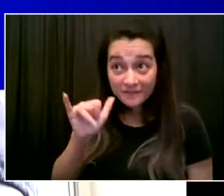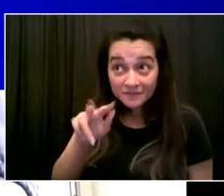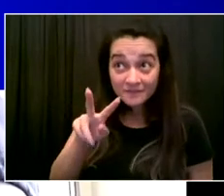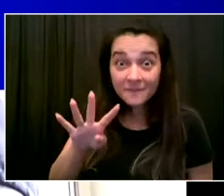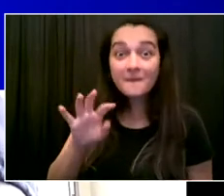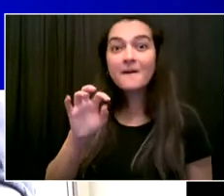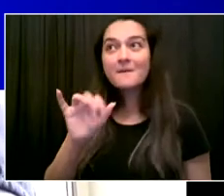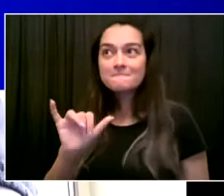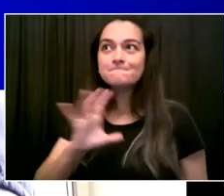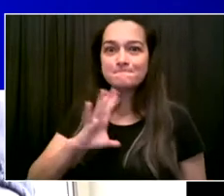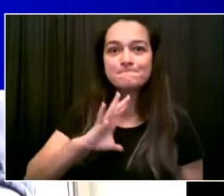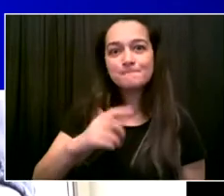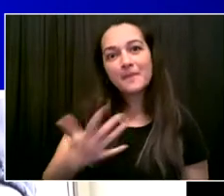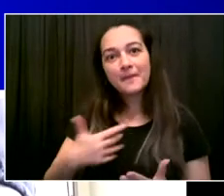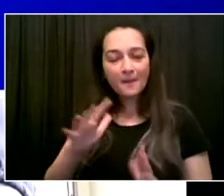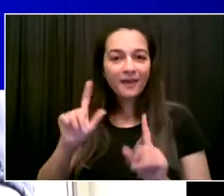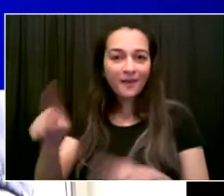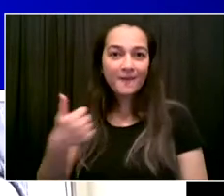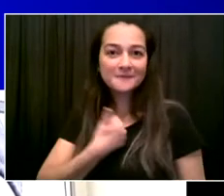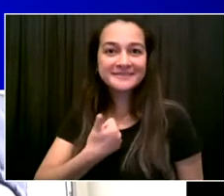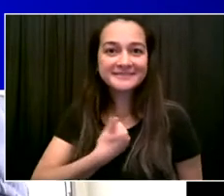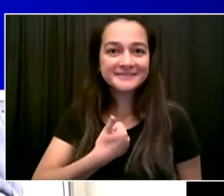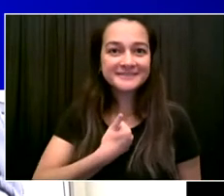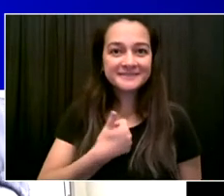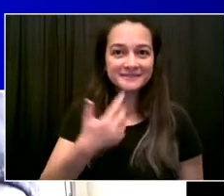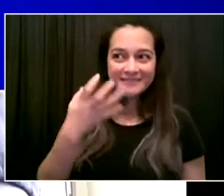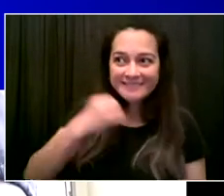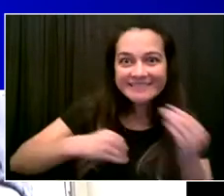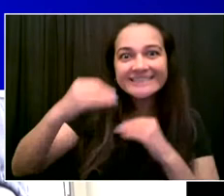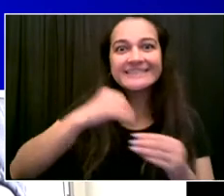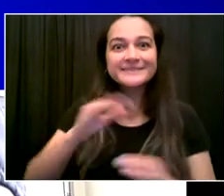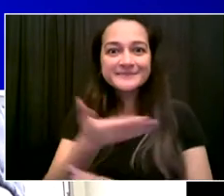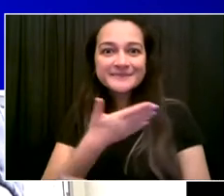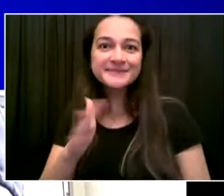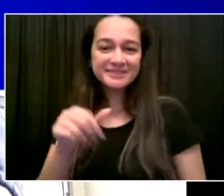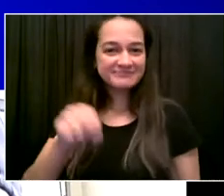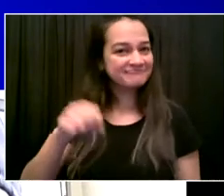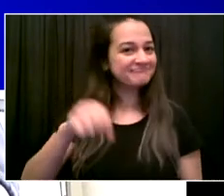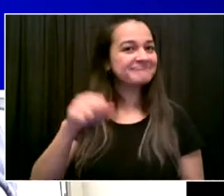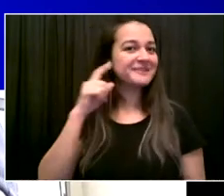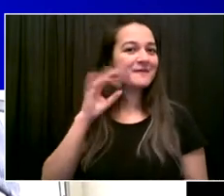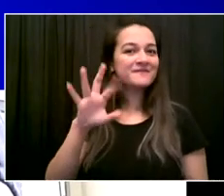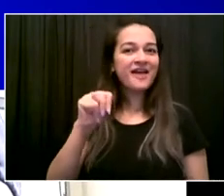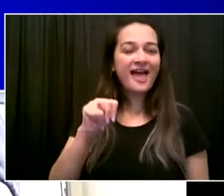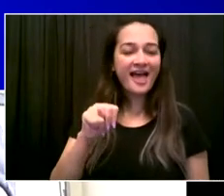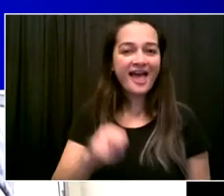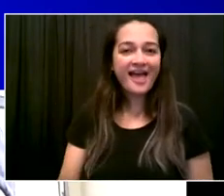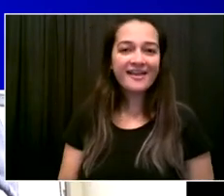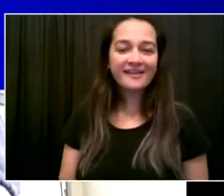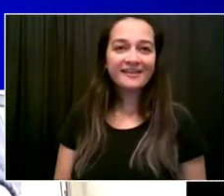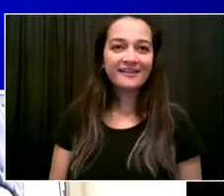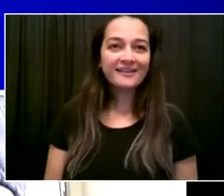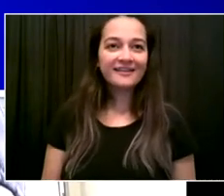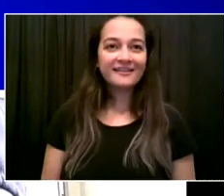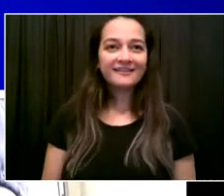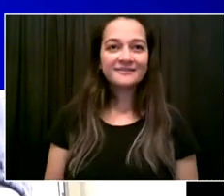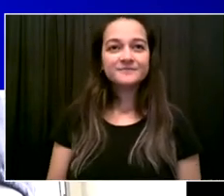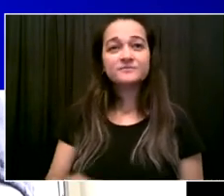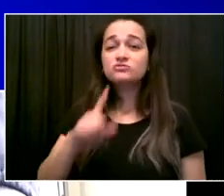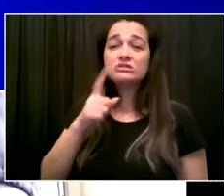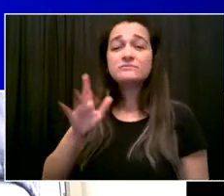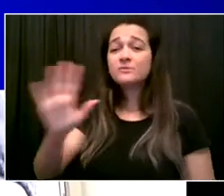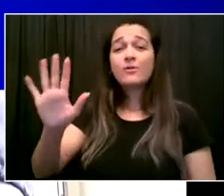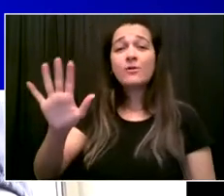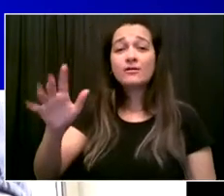Thank you for giving back. Thank you for bringing something joyous to East New York. People like you, leaders in the arts and culture,